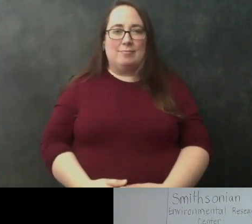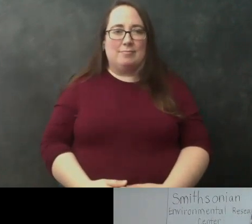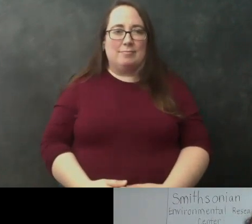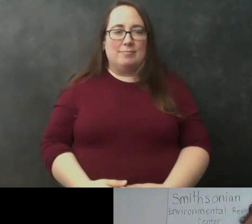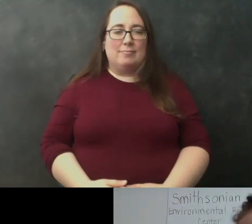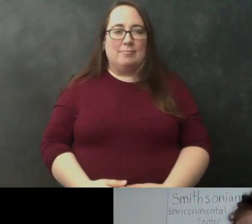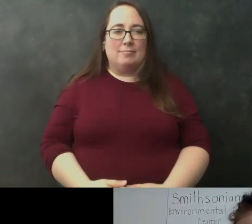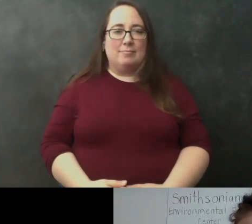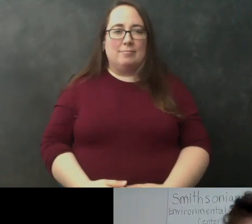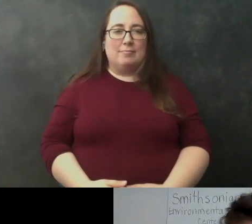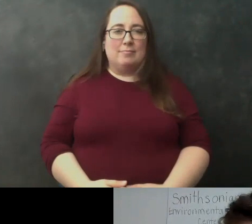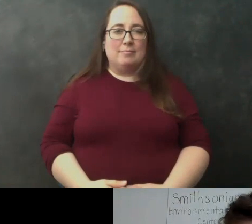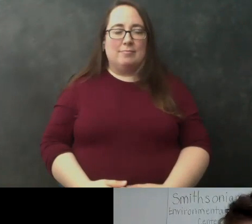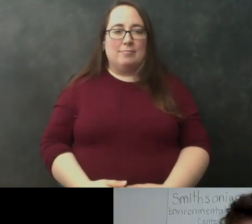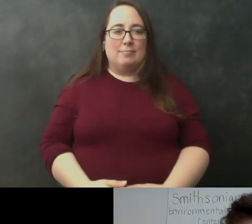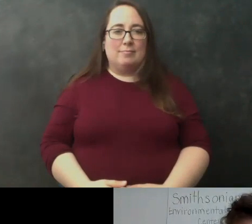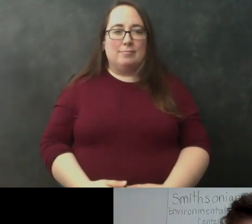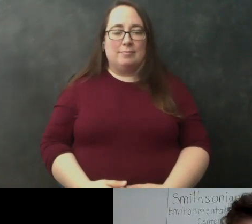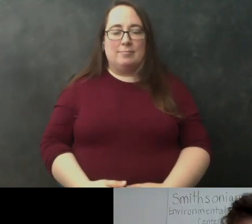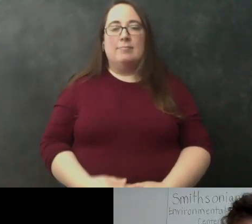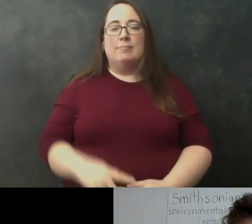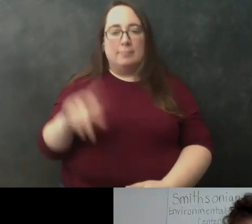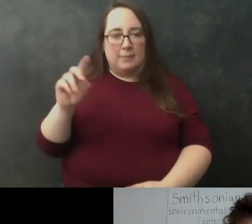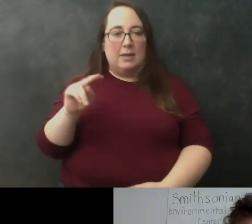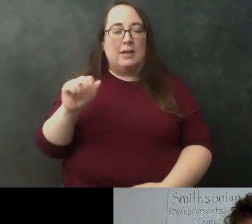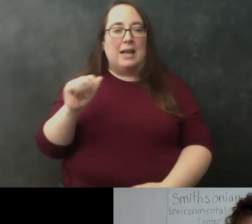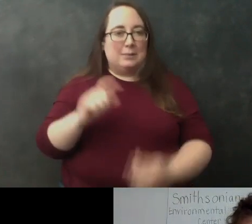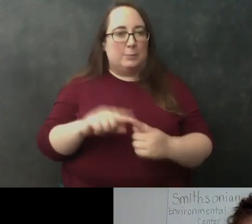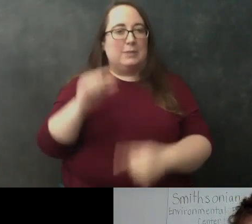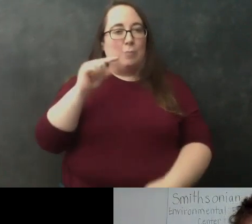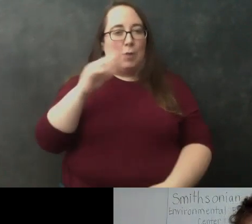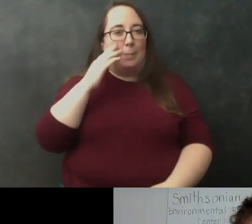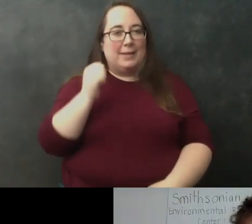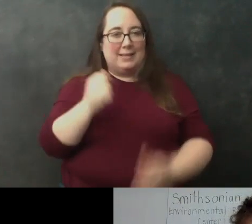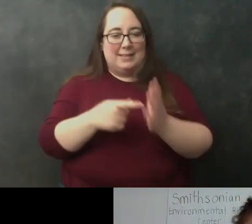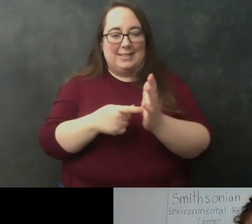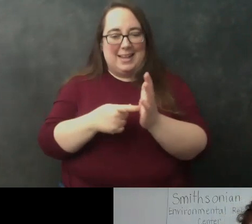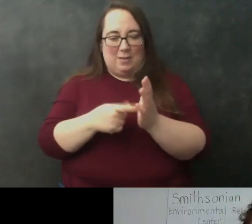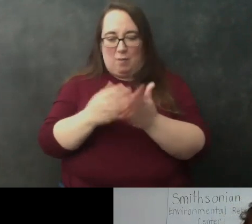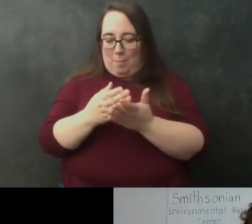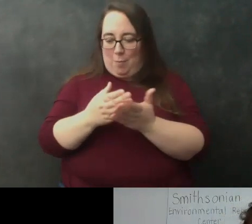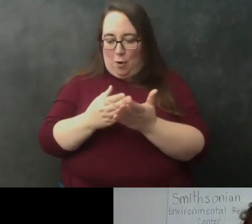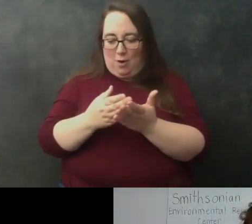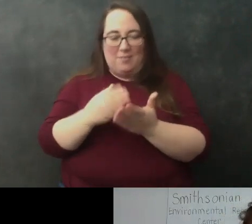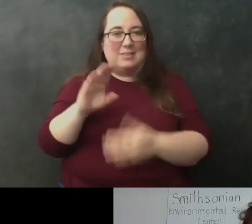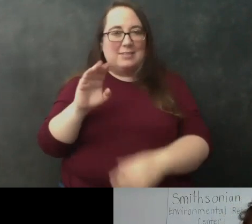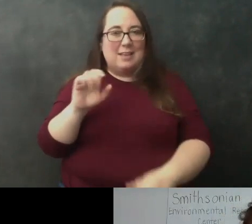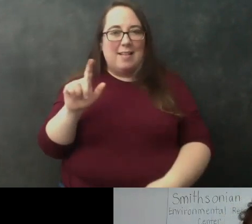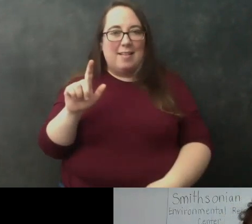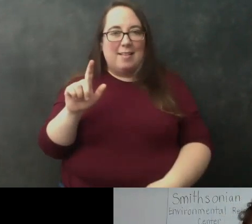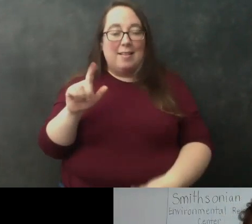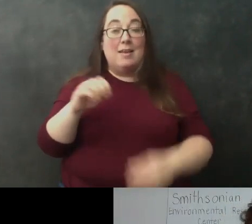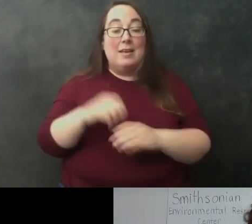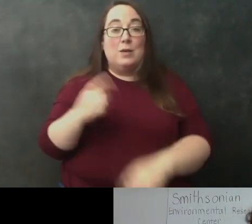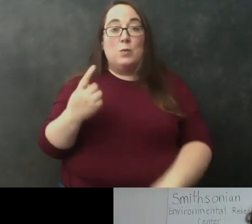so dna has to be really small because it takes up a really small component of a cell right so within one